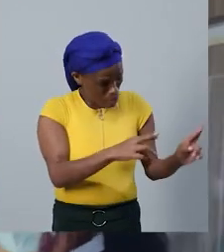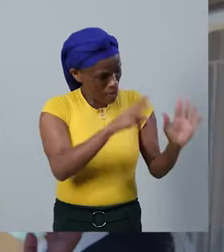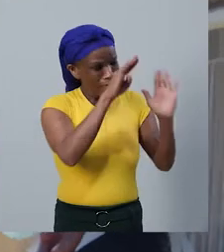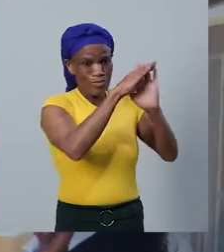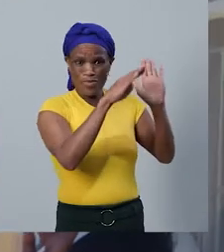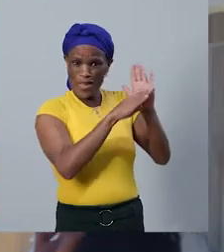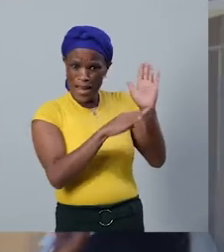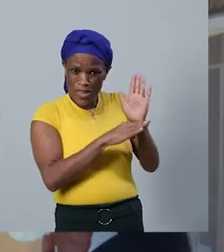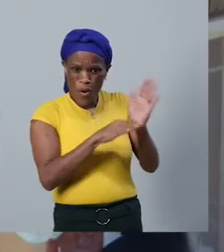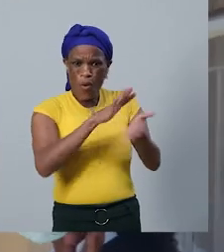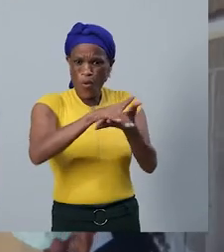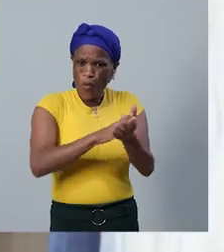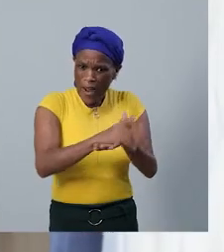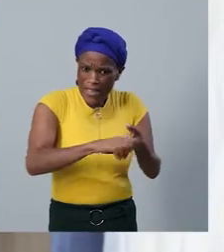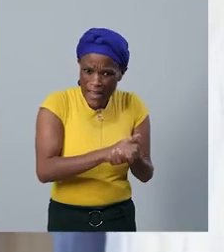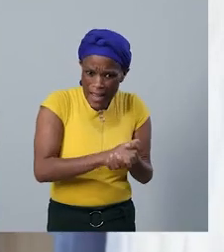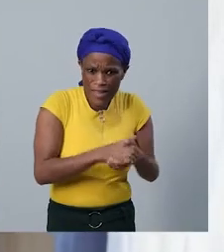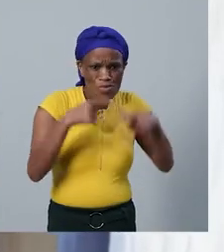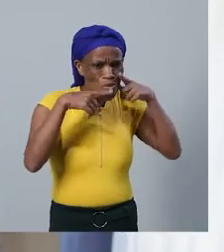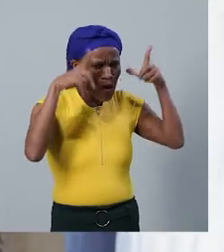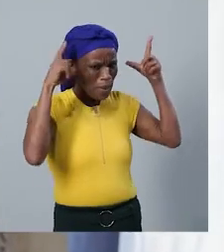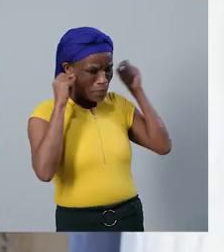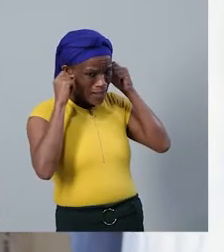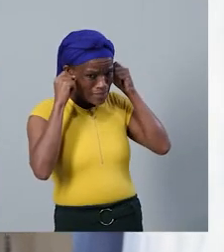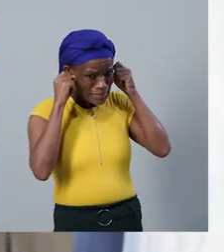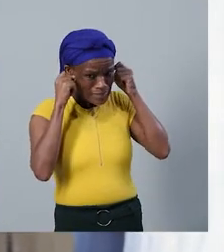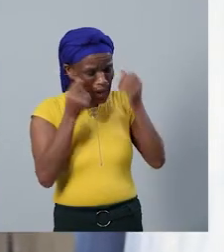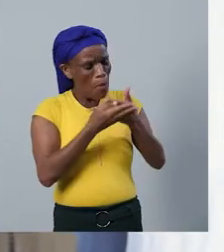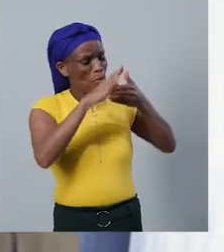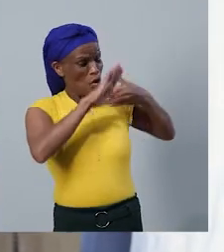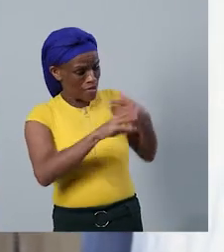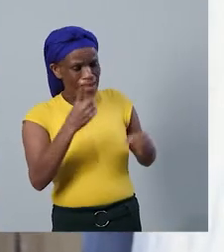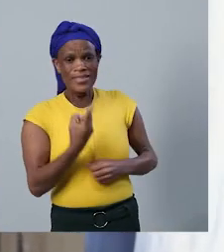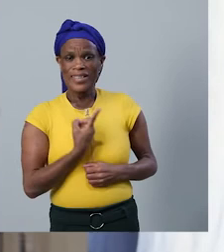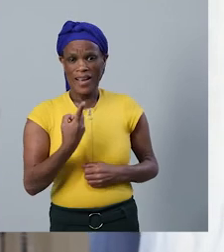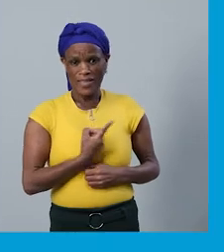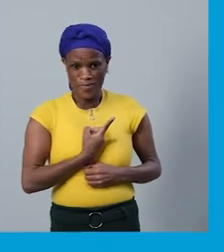I'm not I'm going to use my mask. I'm going to my